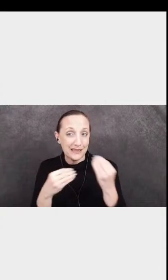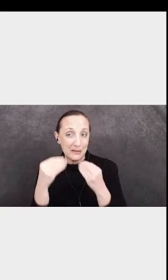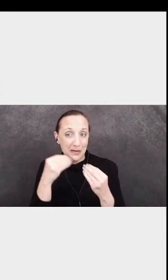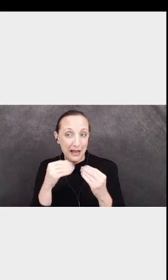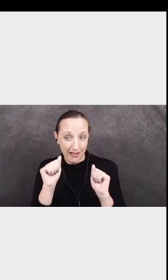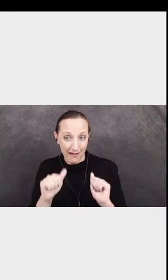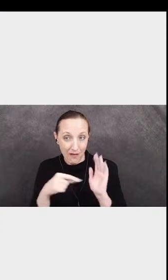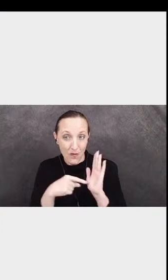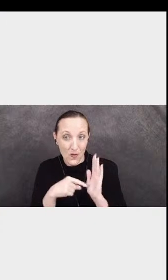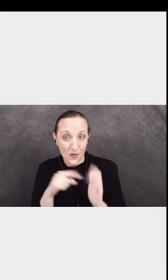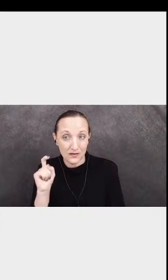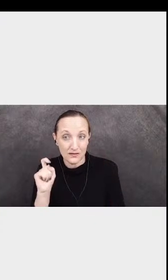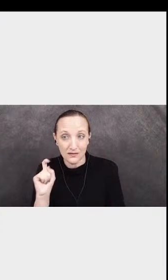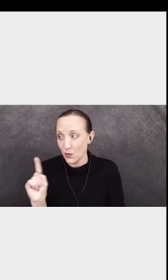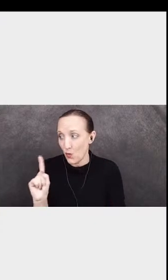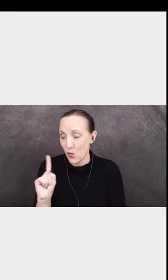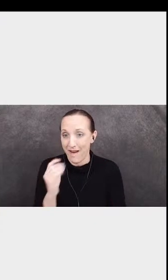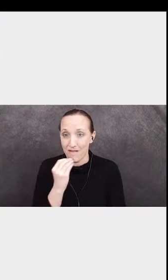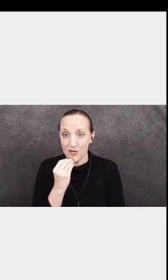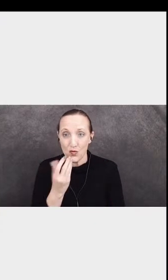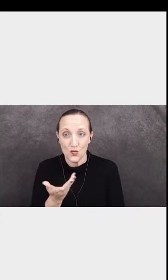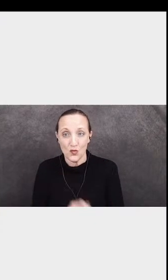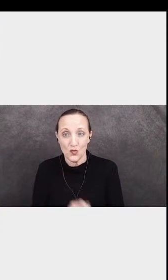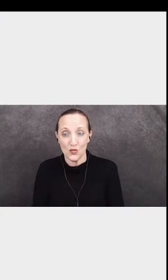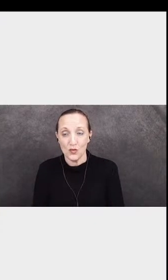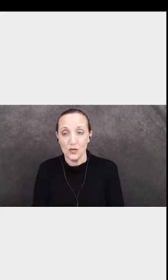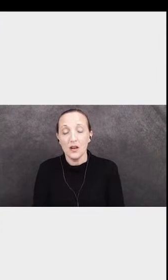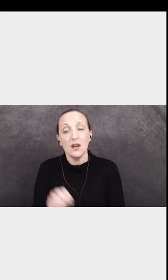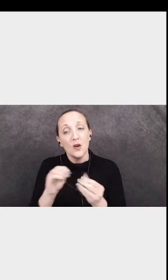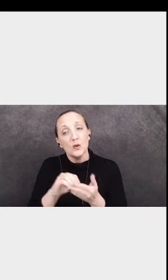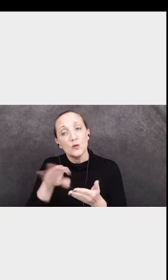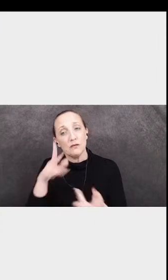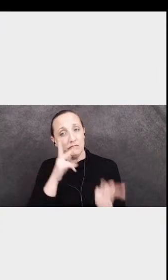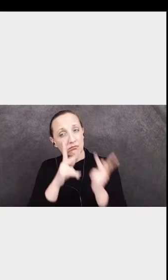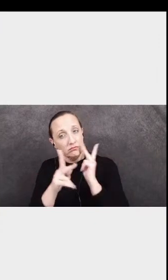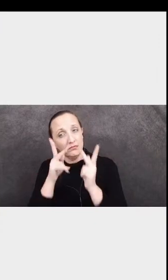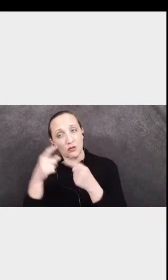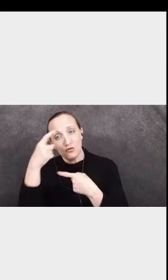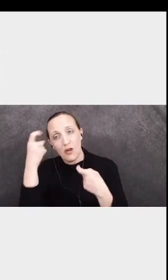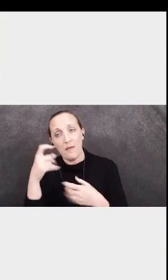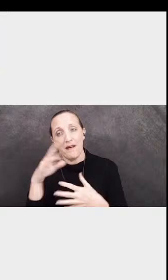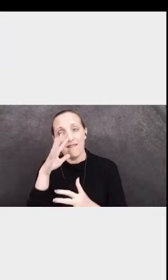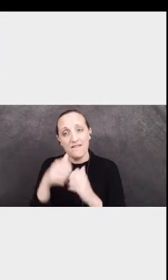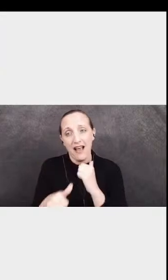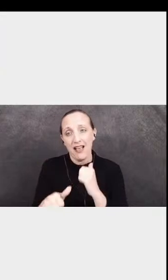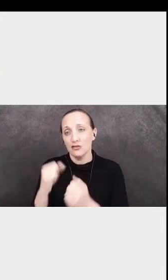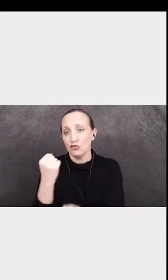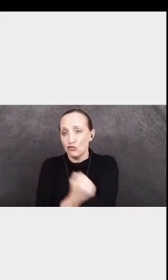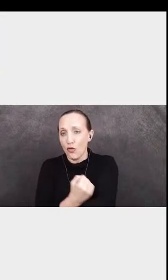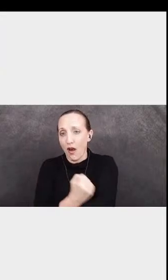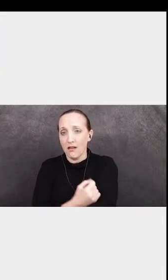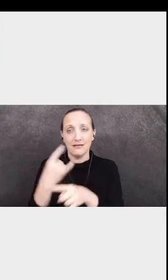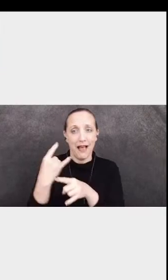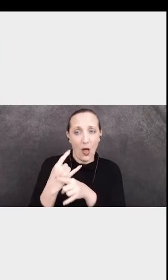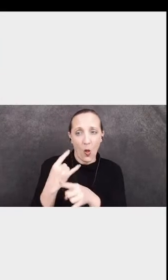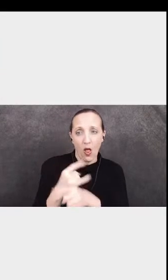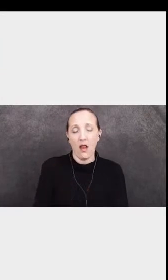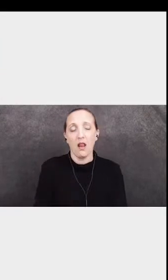Um, students that have been exposed to trauma violence, drugs, alcohol, I work in an industry